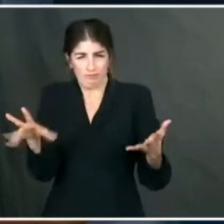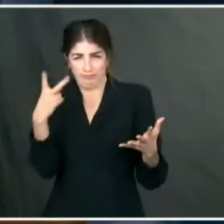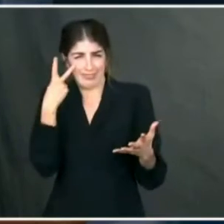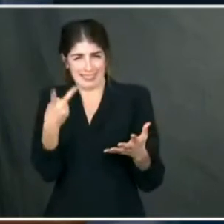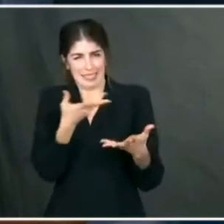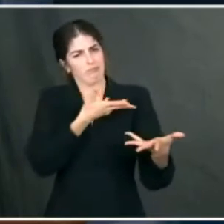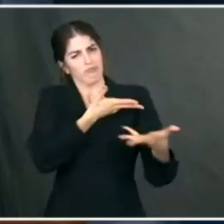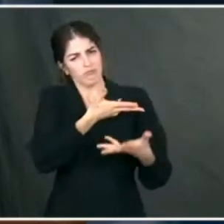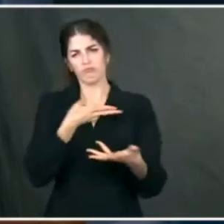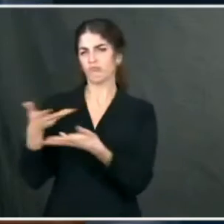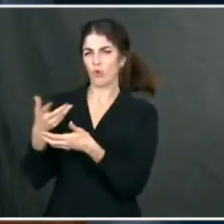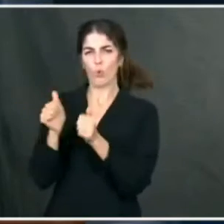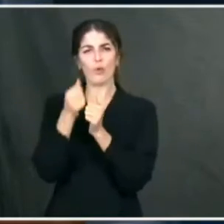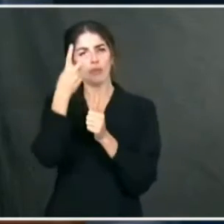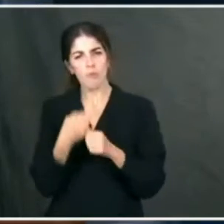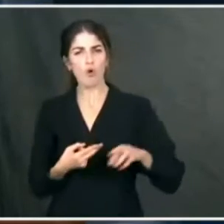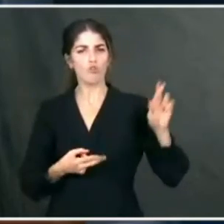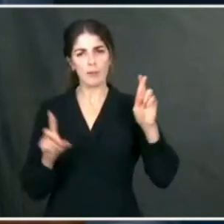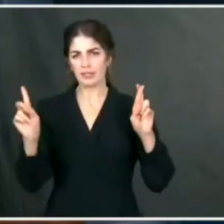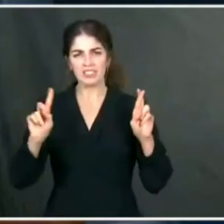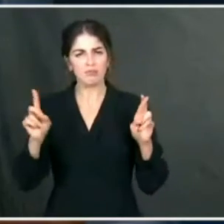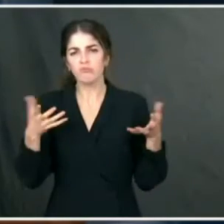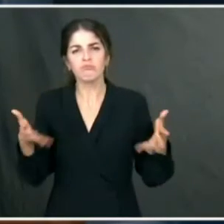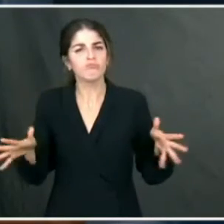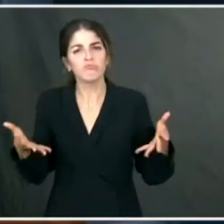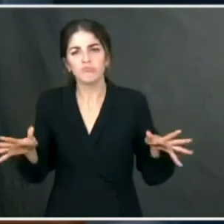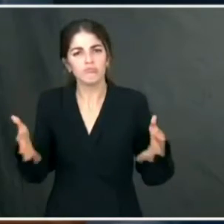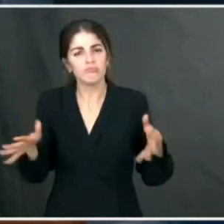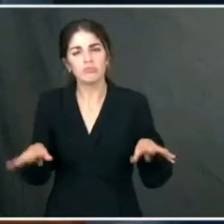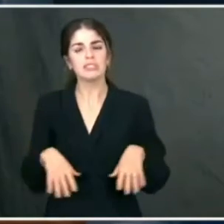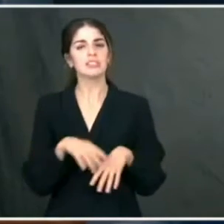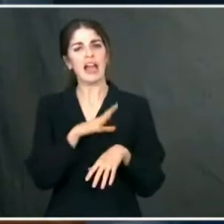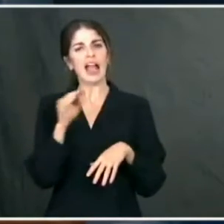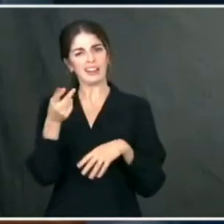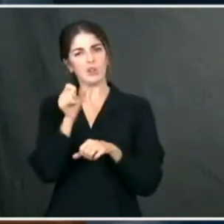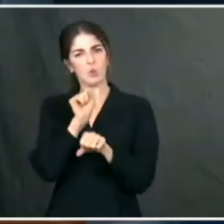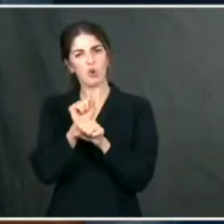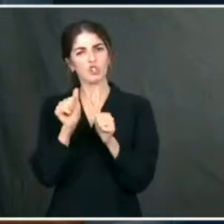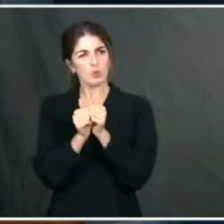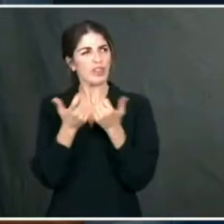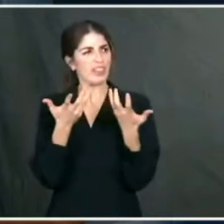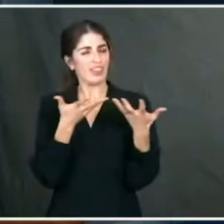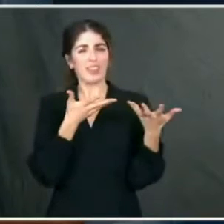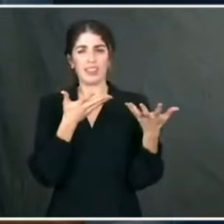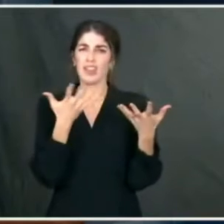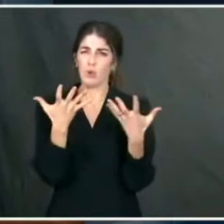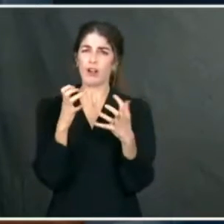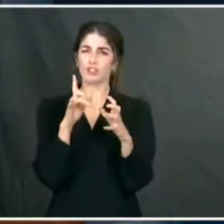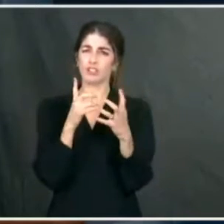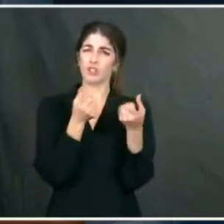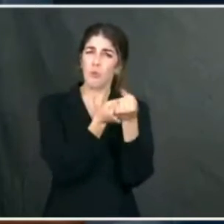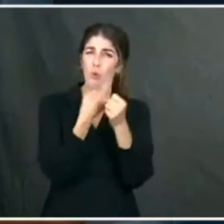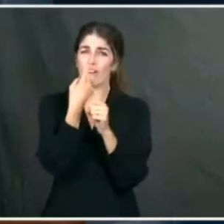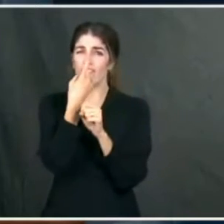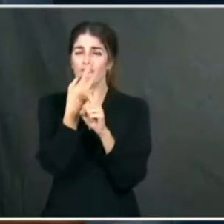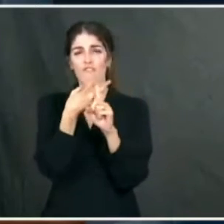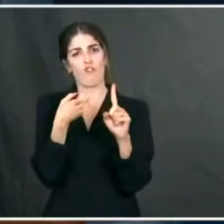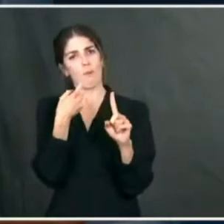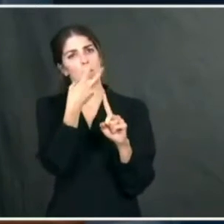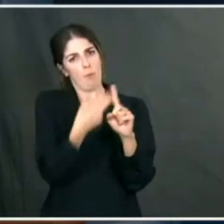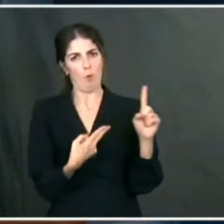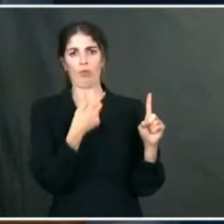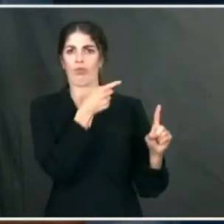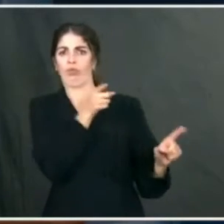Republicans and Democrats and work toward a bipartisan approach to passing packages that will address the crises we're